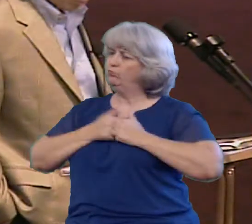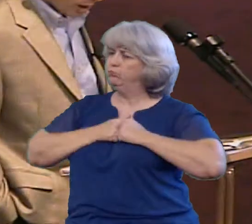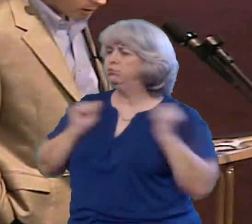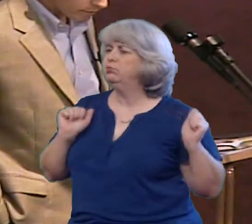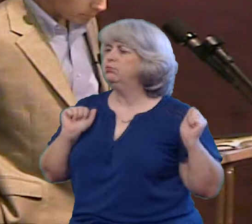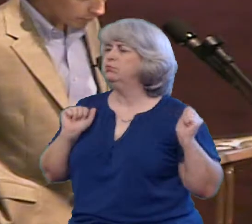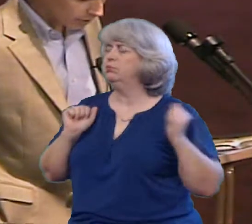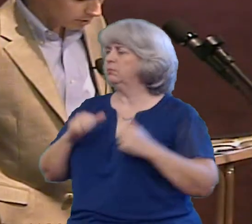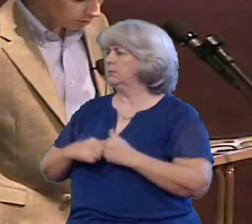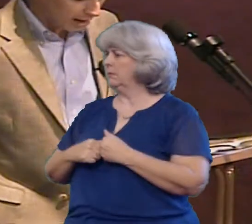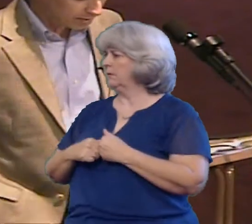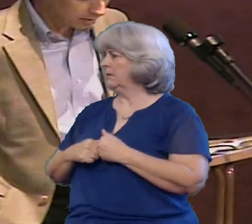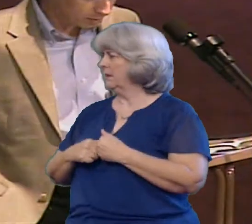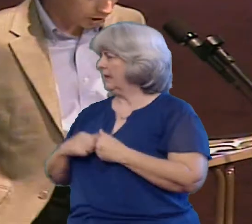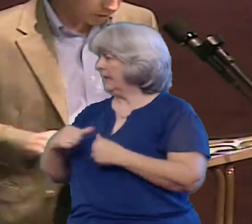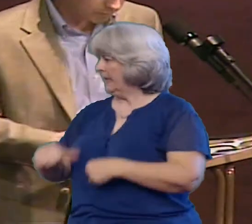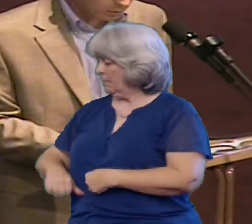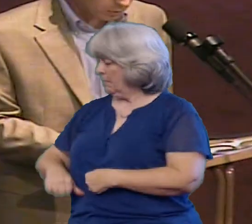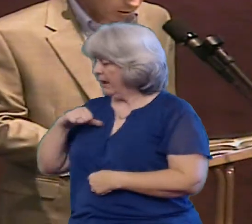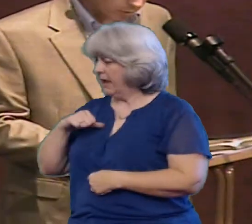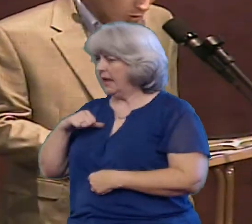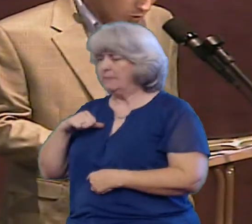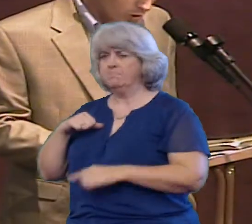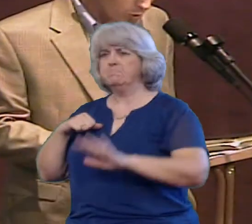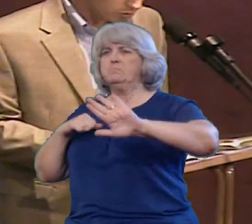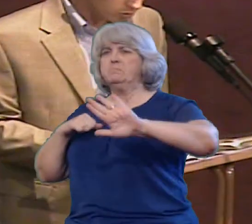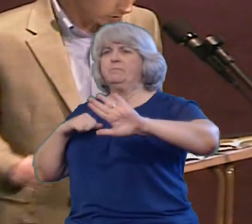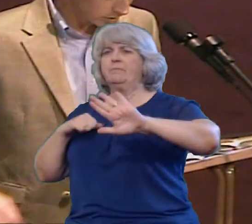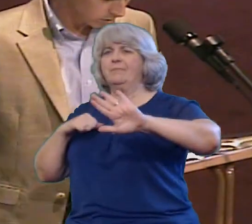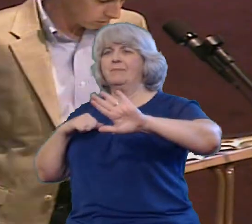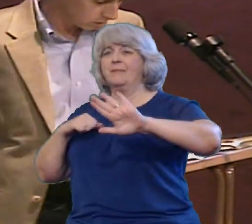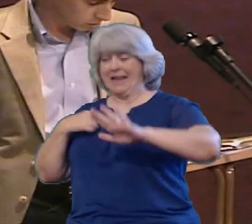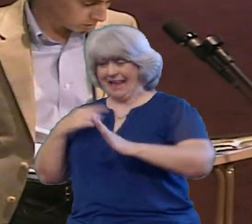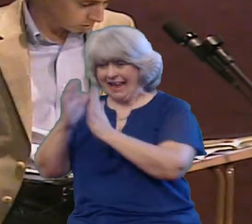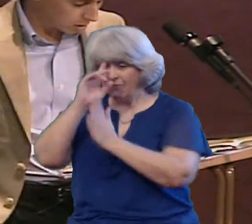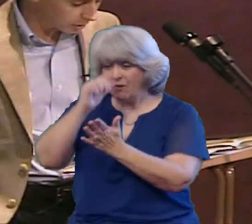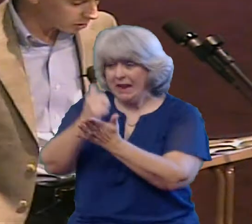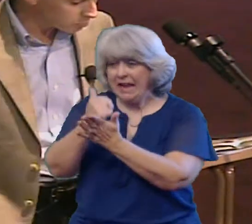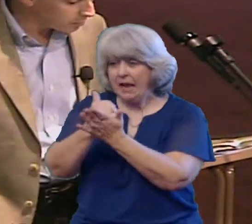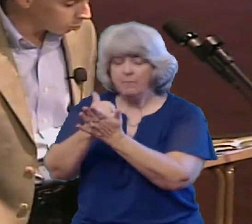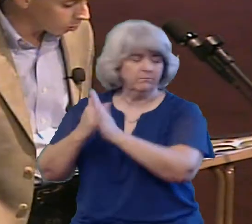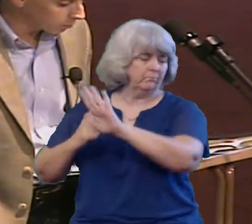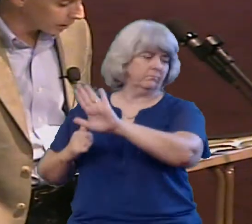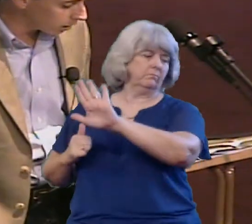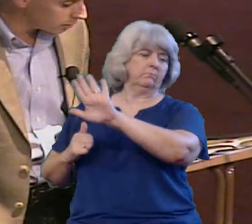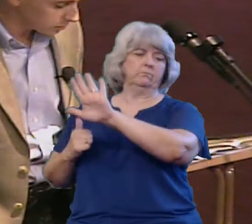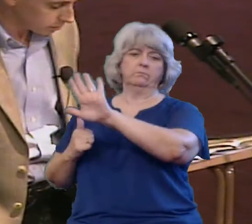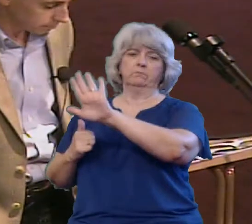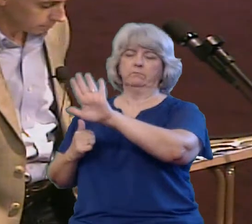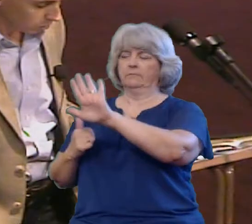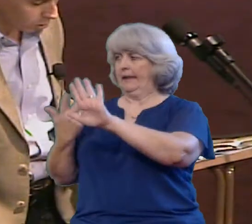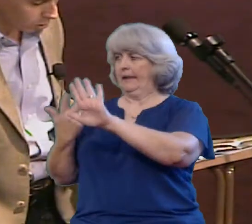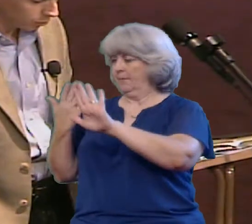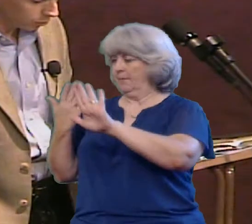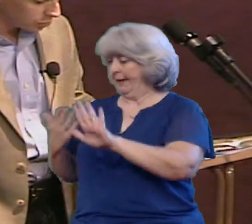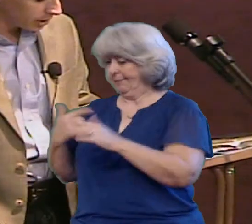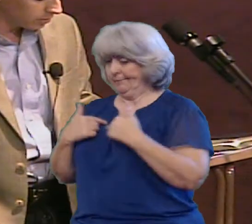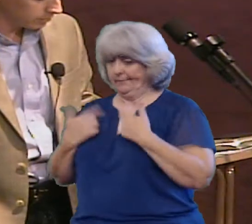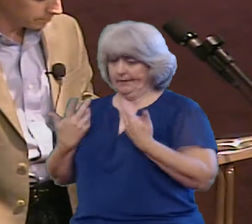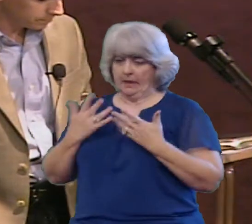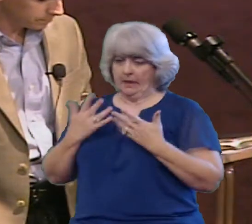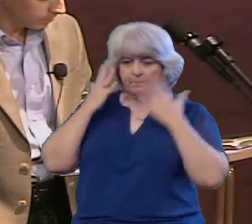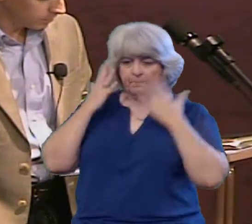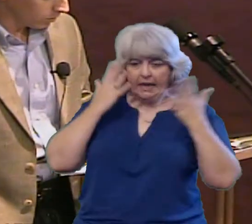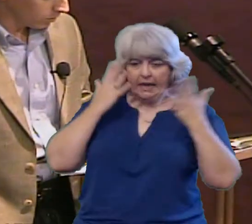Pride often prevents us from asking for help from those closest to us Because maybe we're embarrassed or frustrated